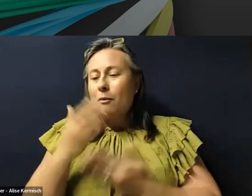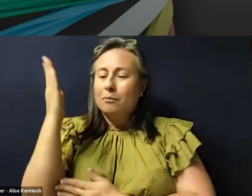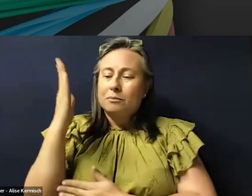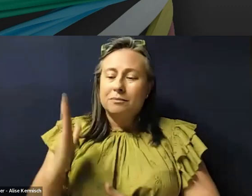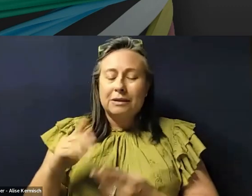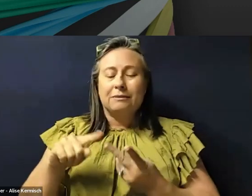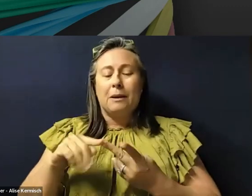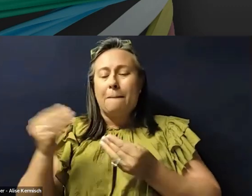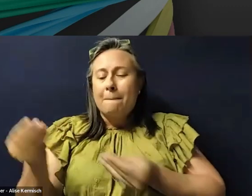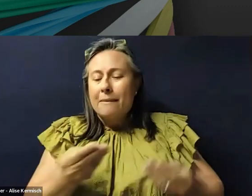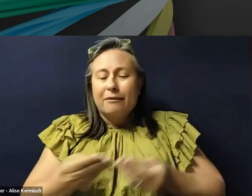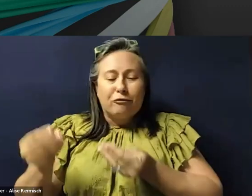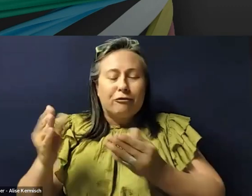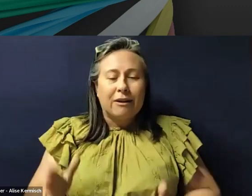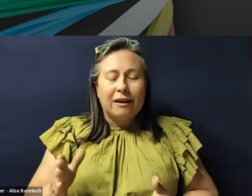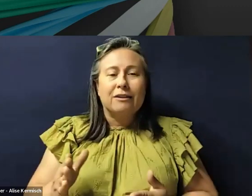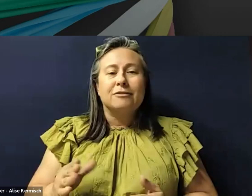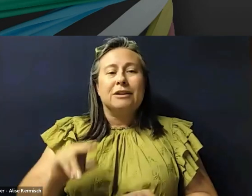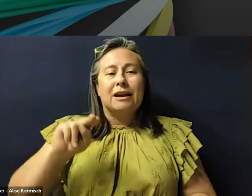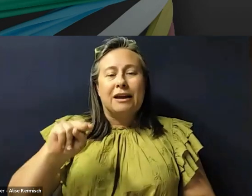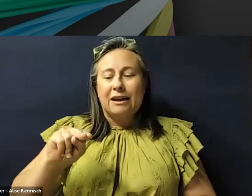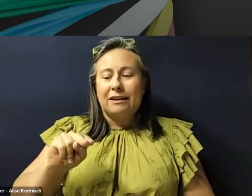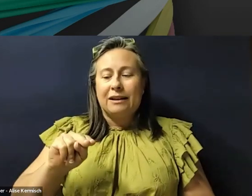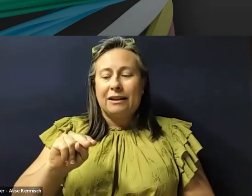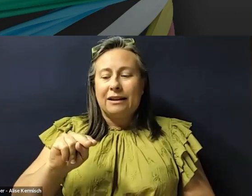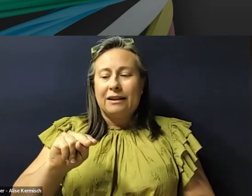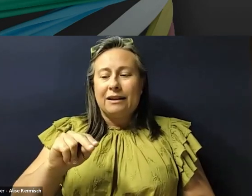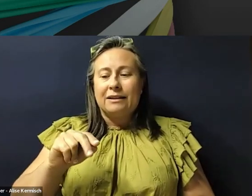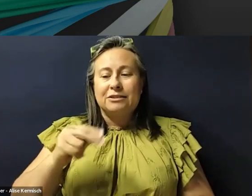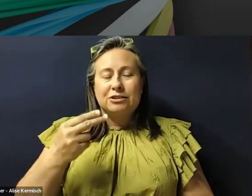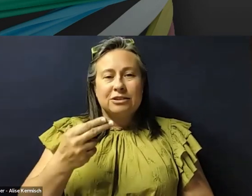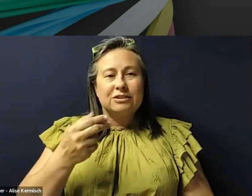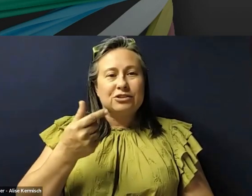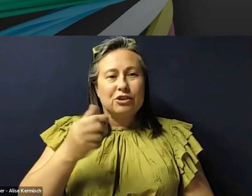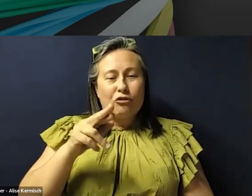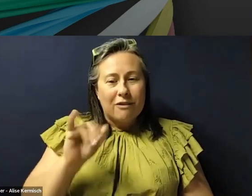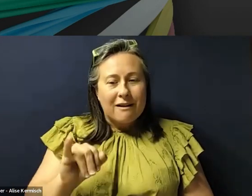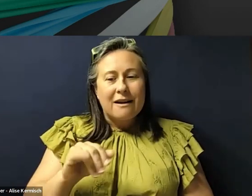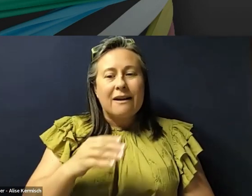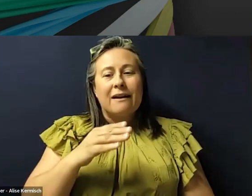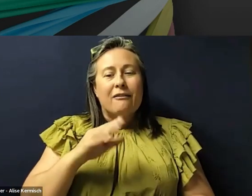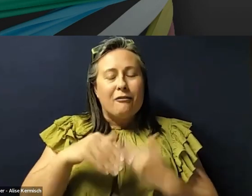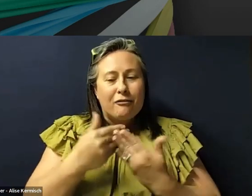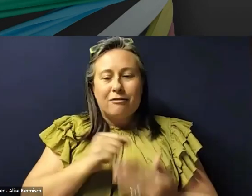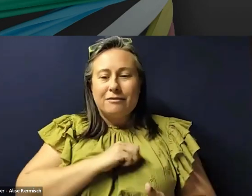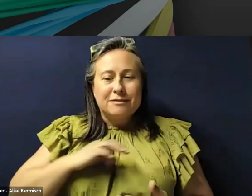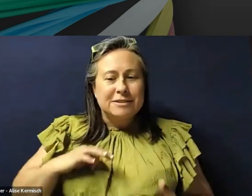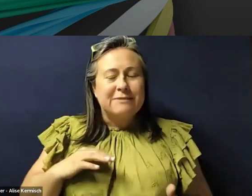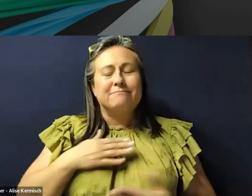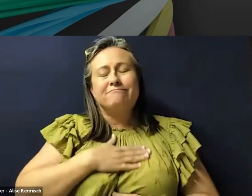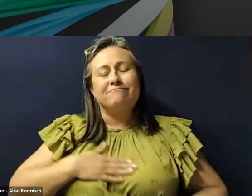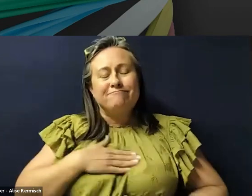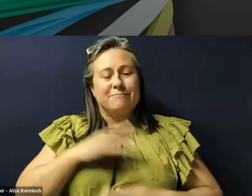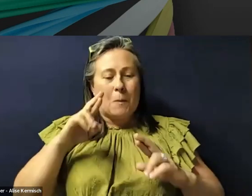moderators, the NHGRI, NIH, uh, and our AV and event staff. Um, please join